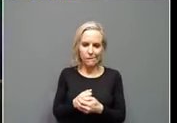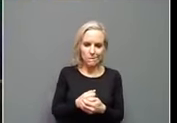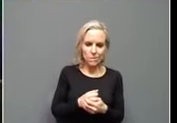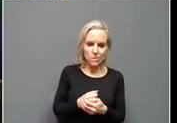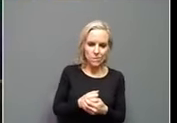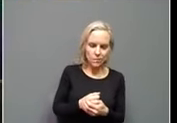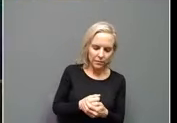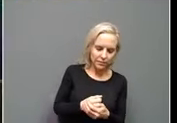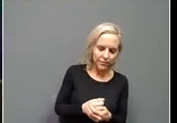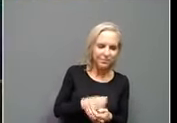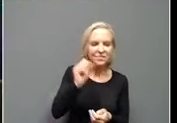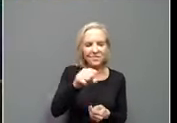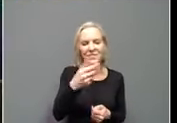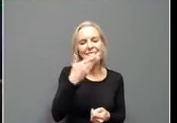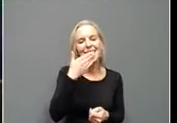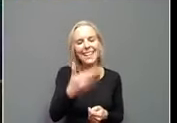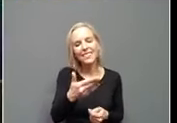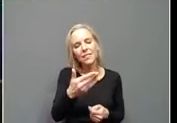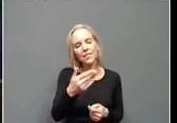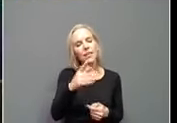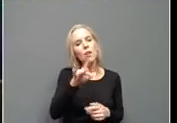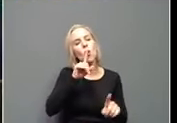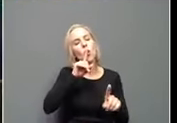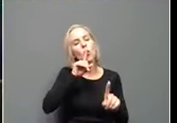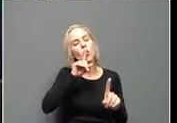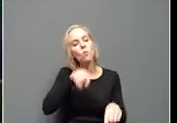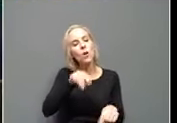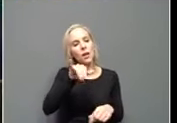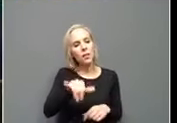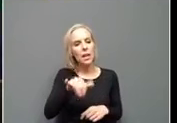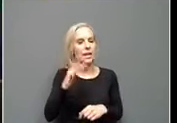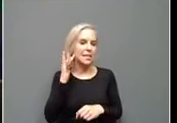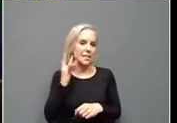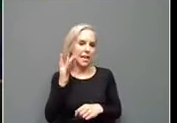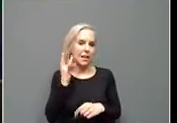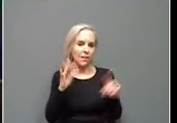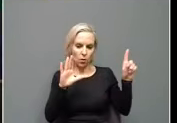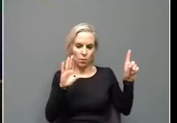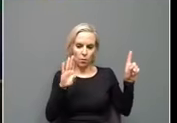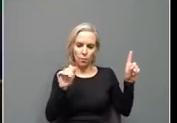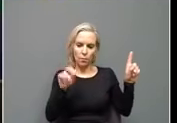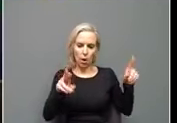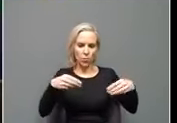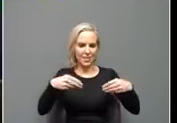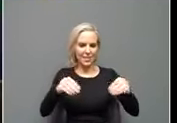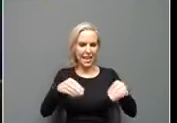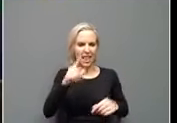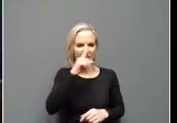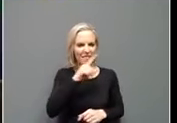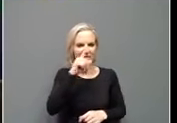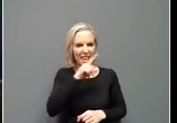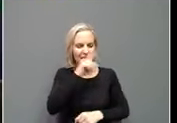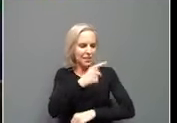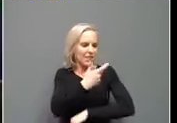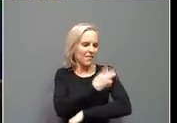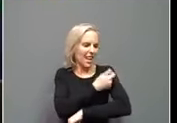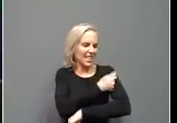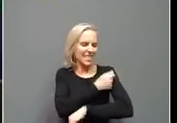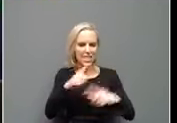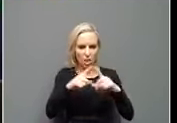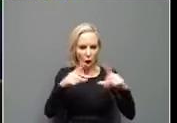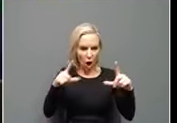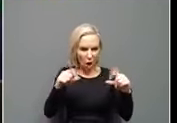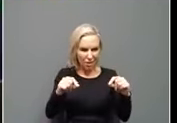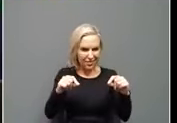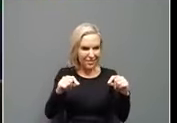Yes. Thank you. Um, there was a report that a California bar was selling fake vaccine cards. And I wanted to ask, is there